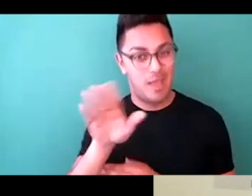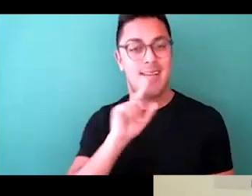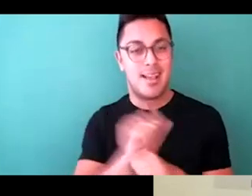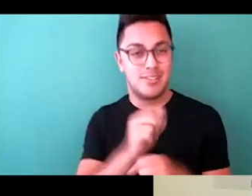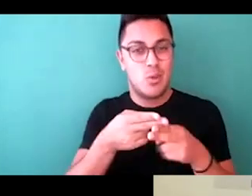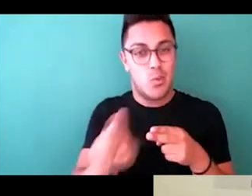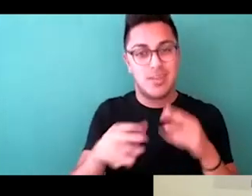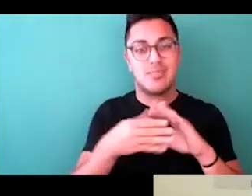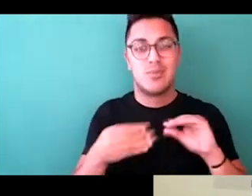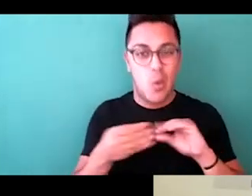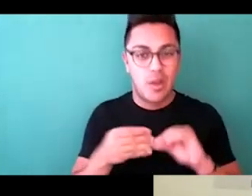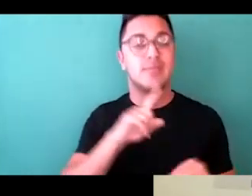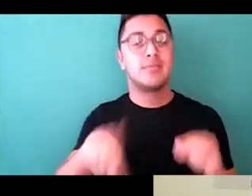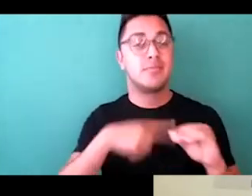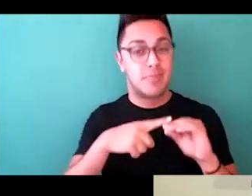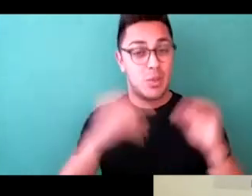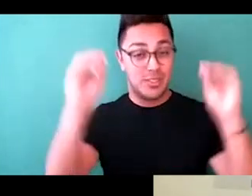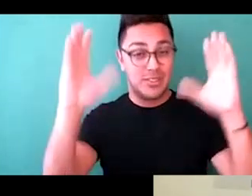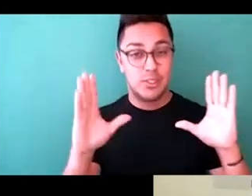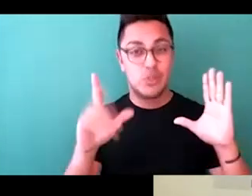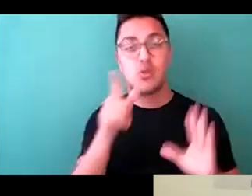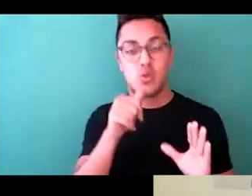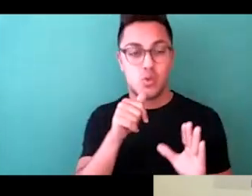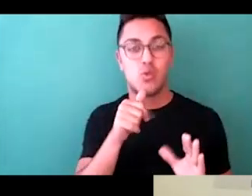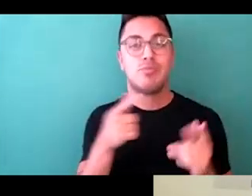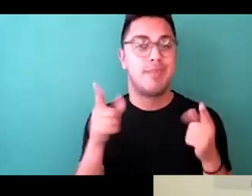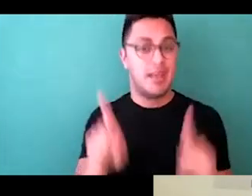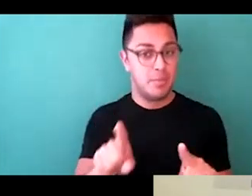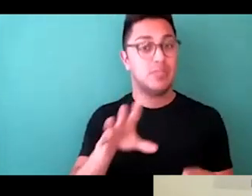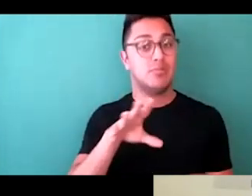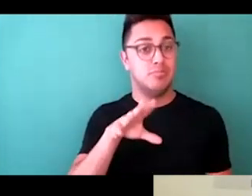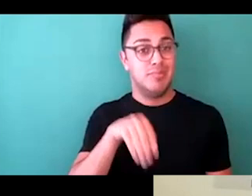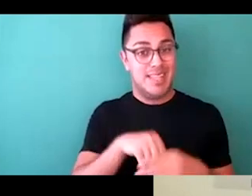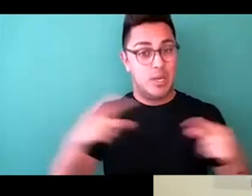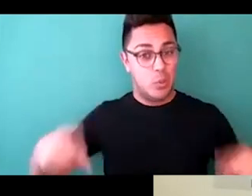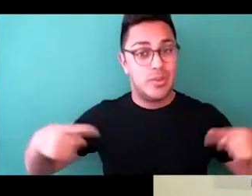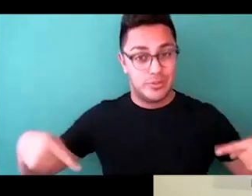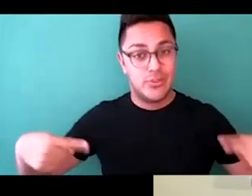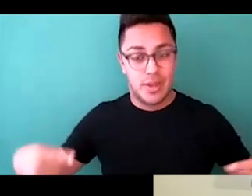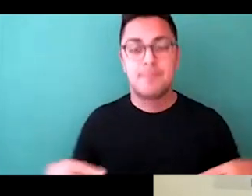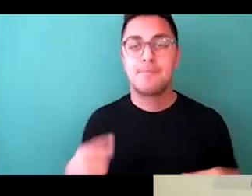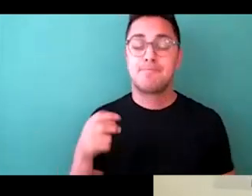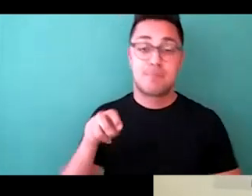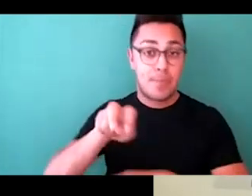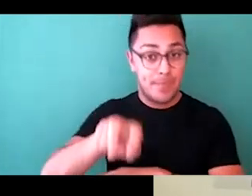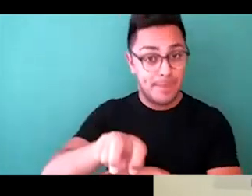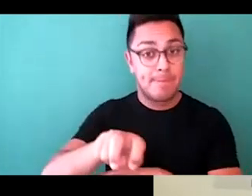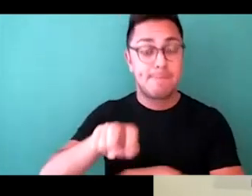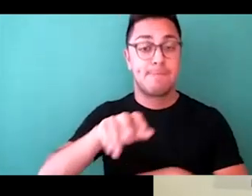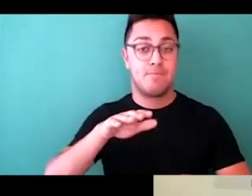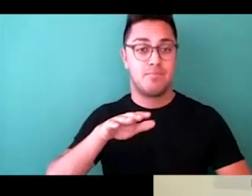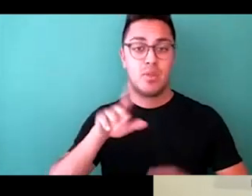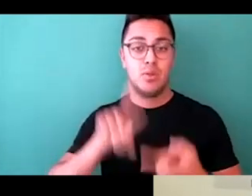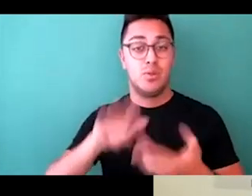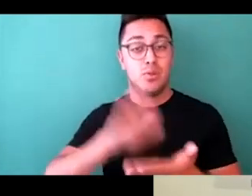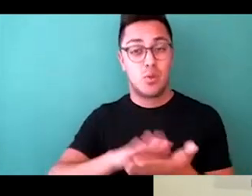It's about a teacher who happens to be in a wheelchair and he rolls up to school on a very snowy